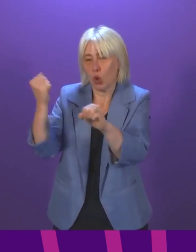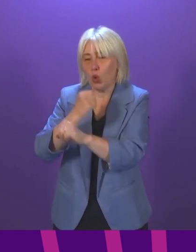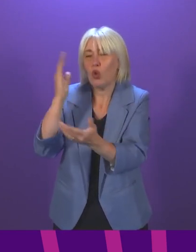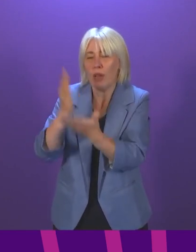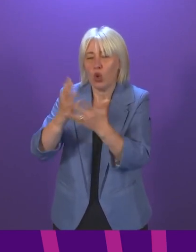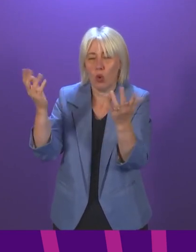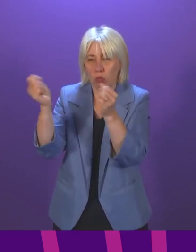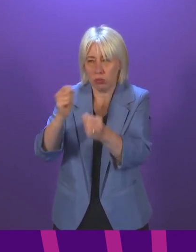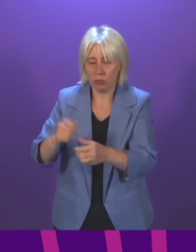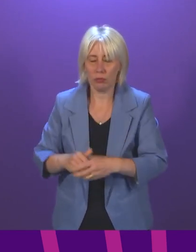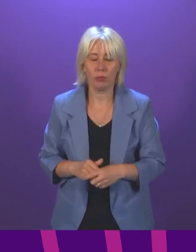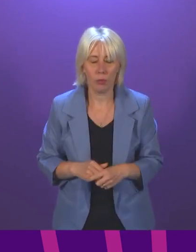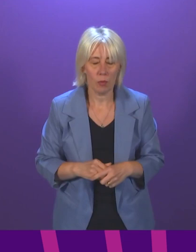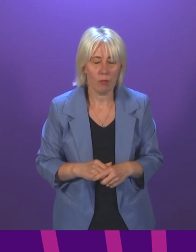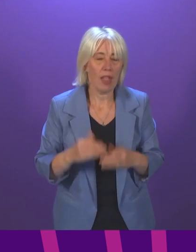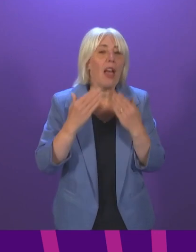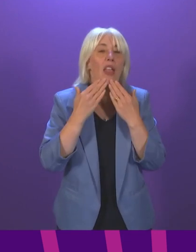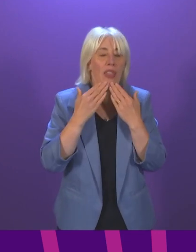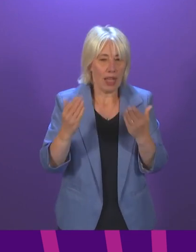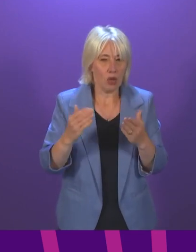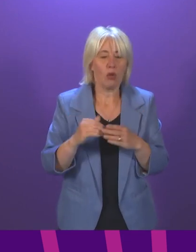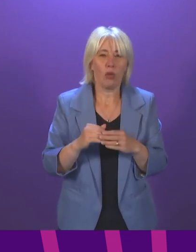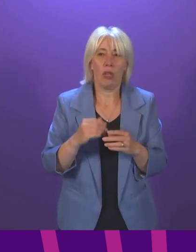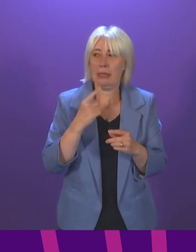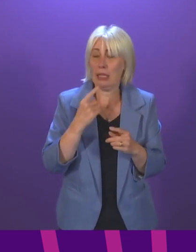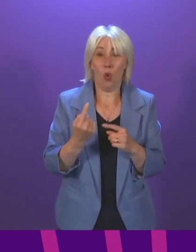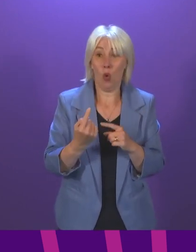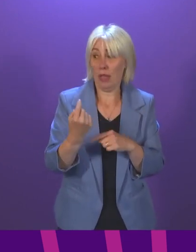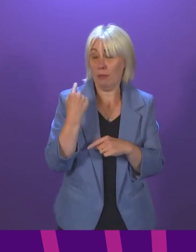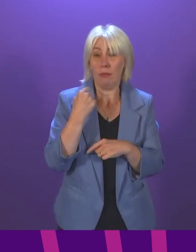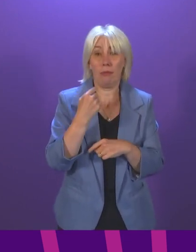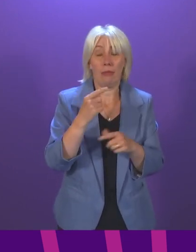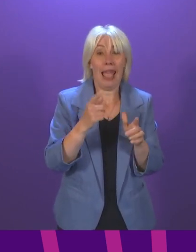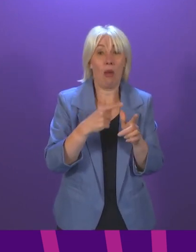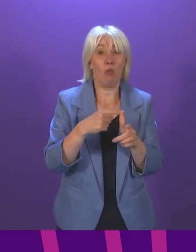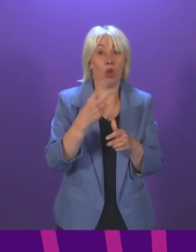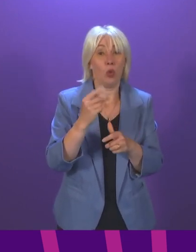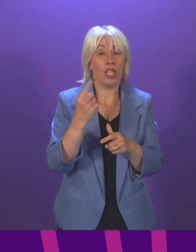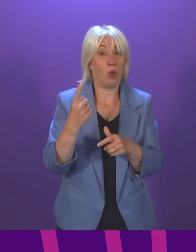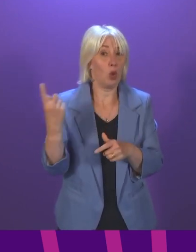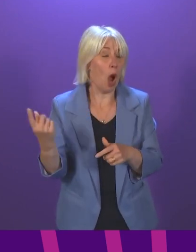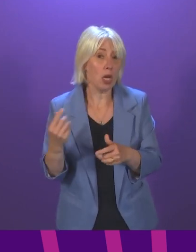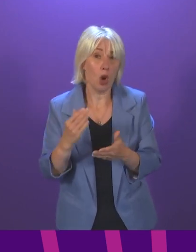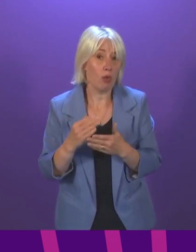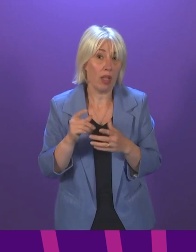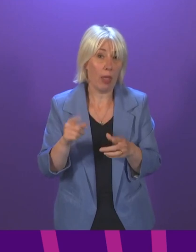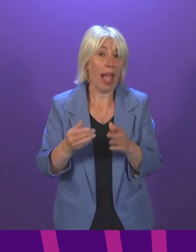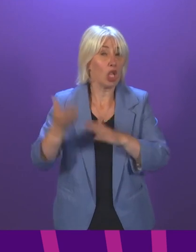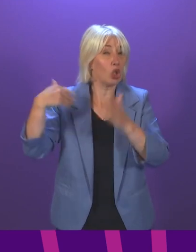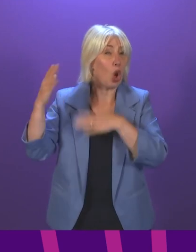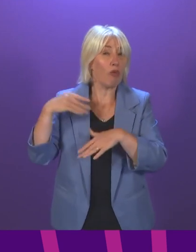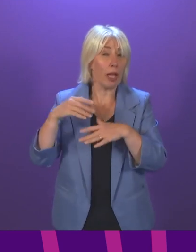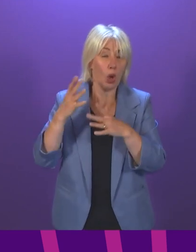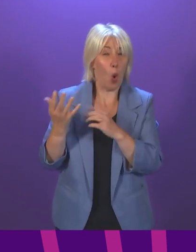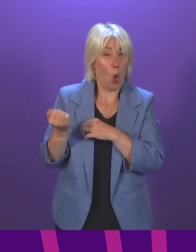answer and she acknowledged that the practice only ended in April 2021 because the analysis from the watchdog, the